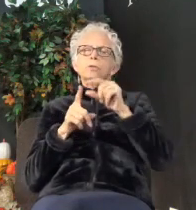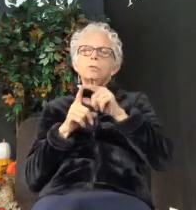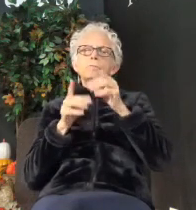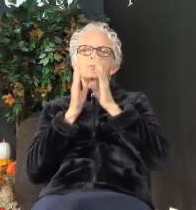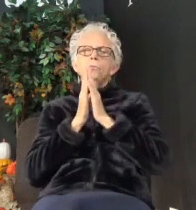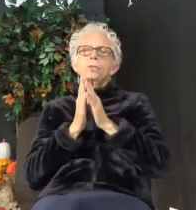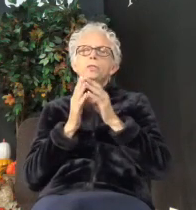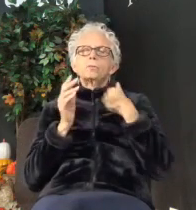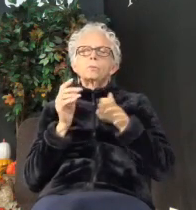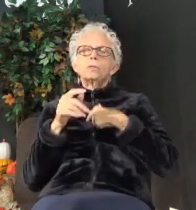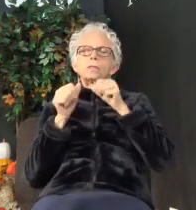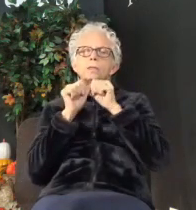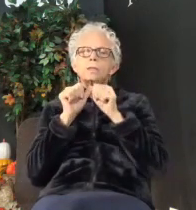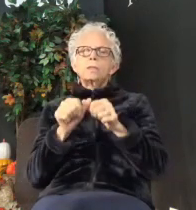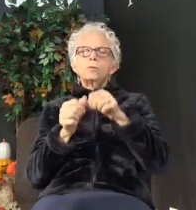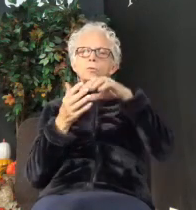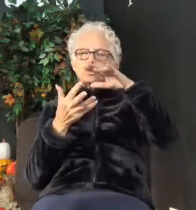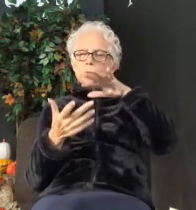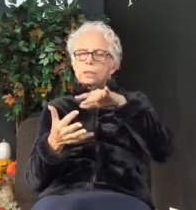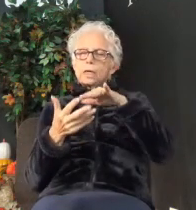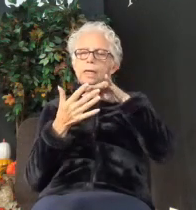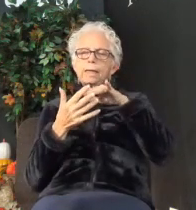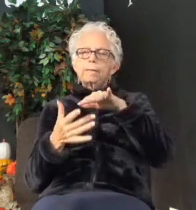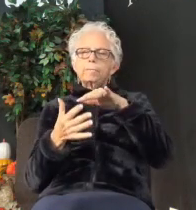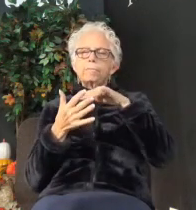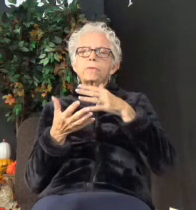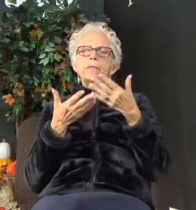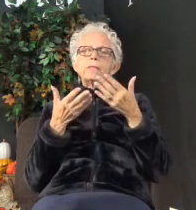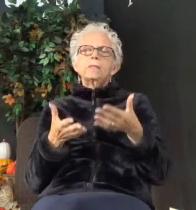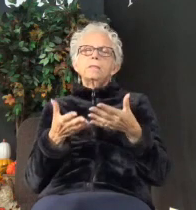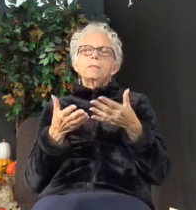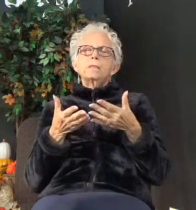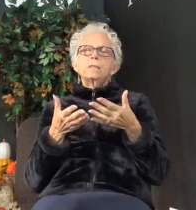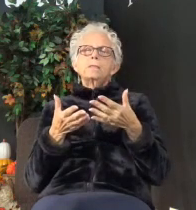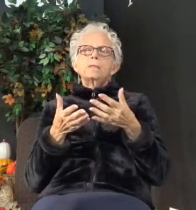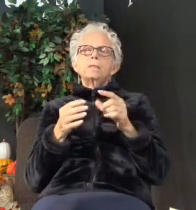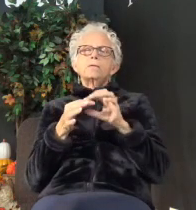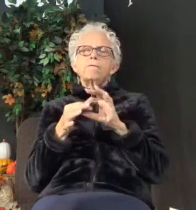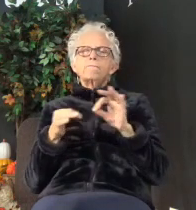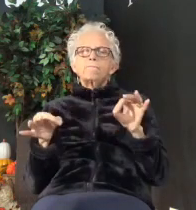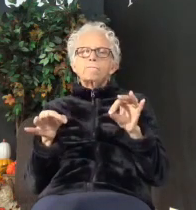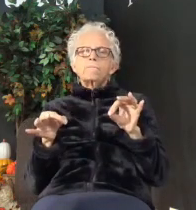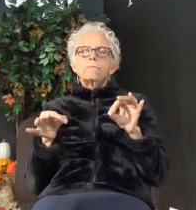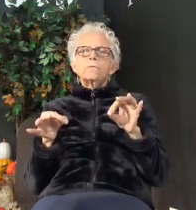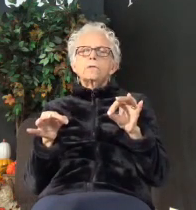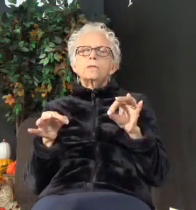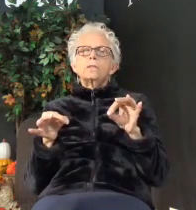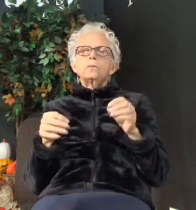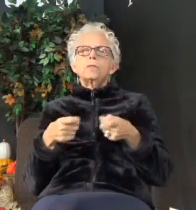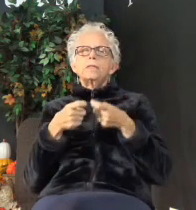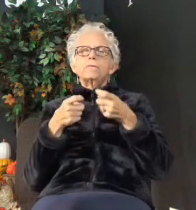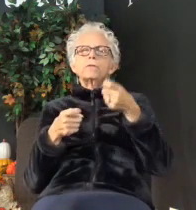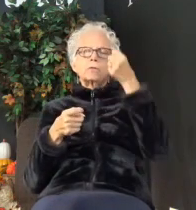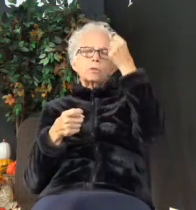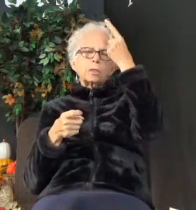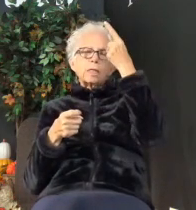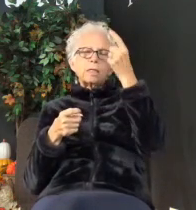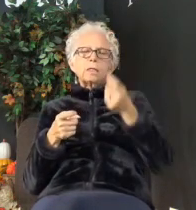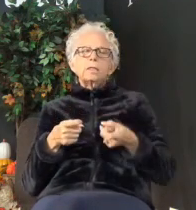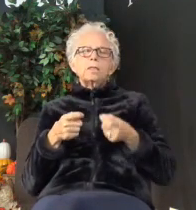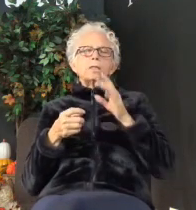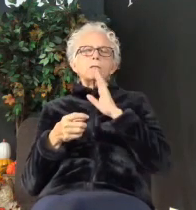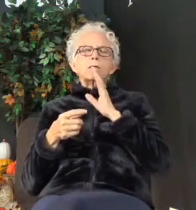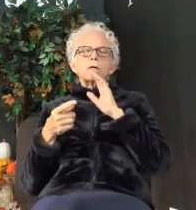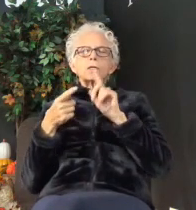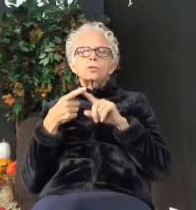continue to study this passage, that you would give us clarity, that you would speak to